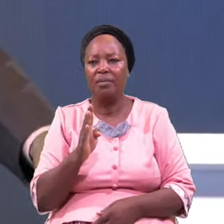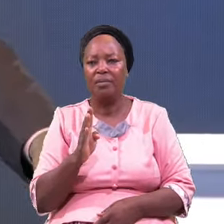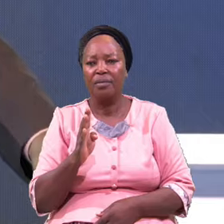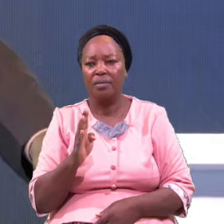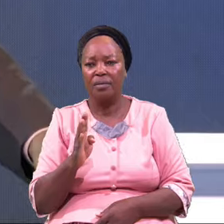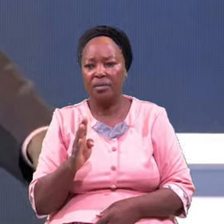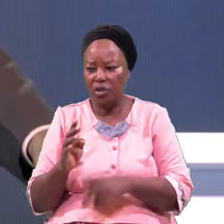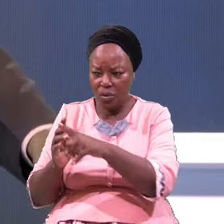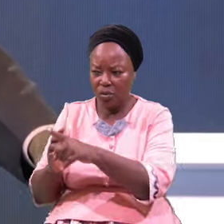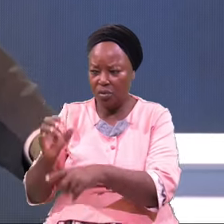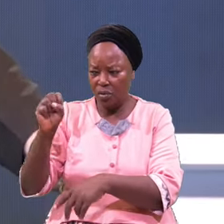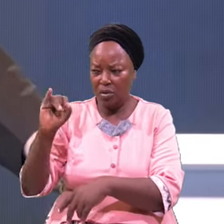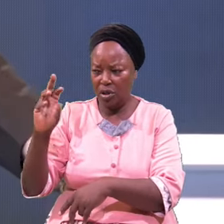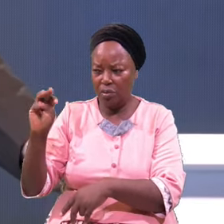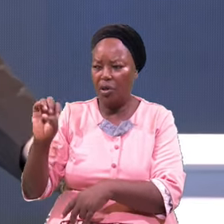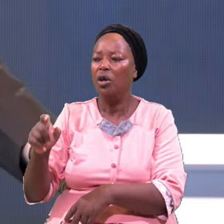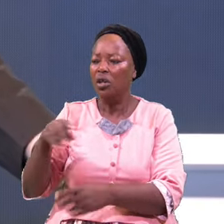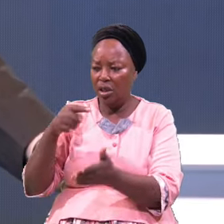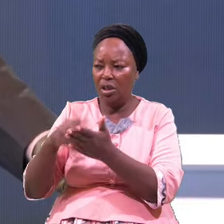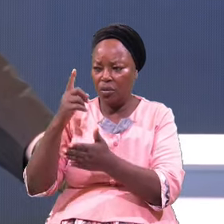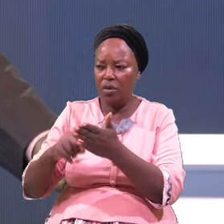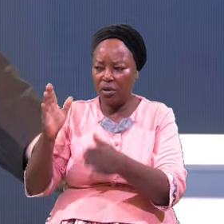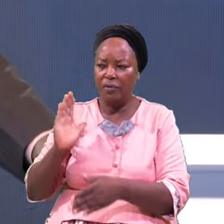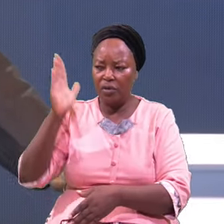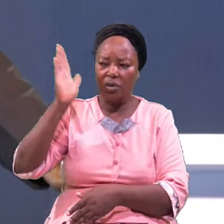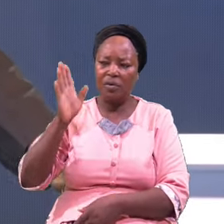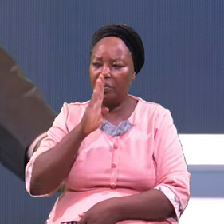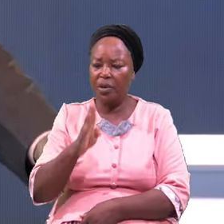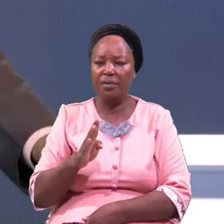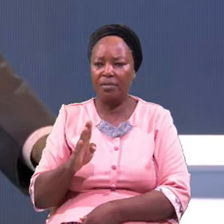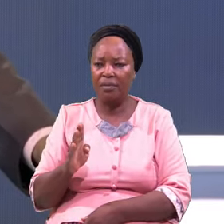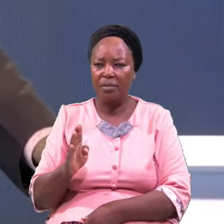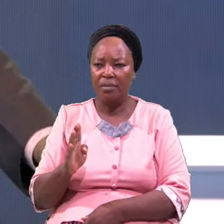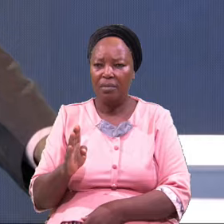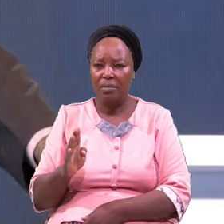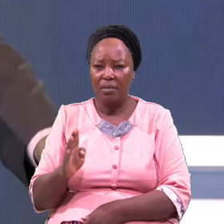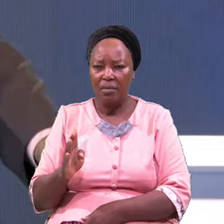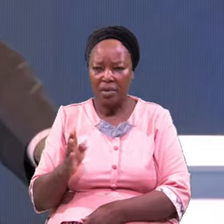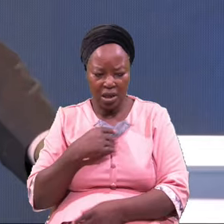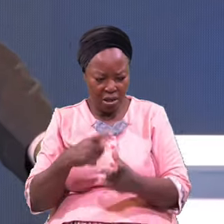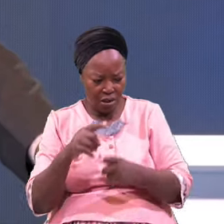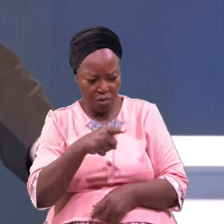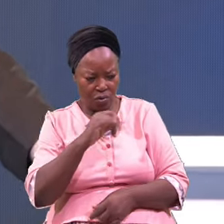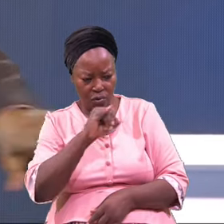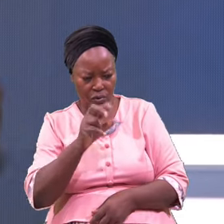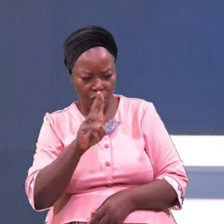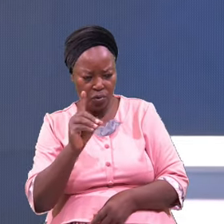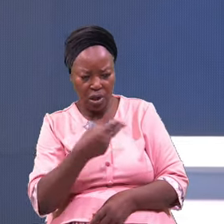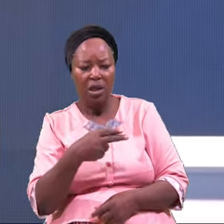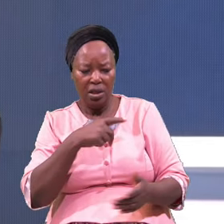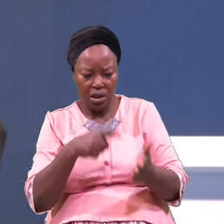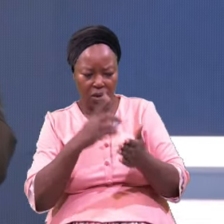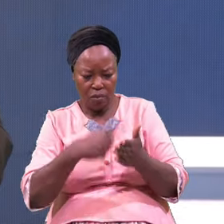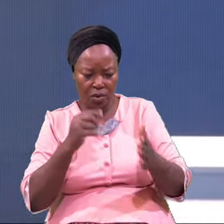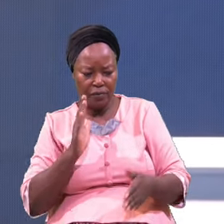Simeon This What Your Future Will Be And Judah That's What Your Future Will Be